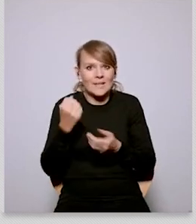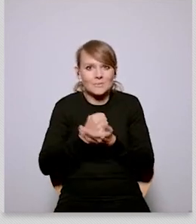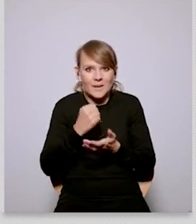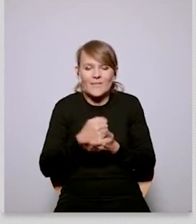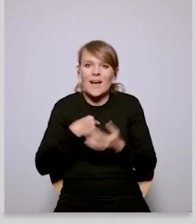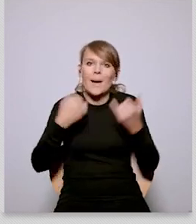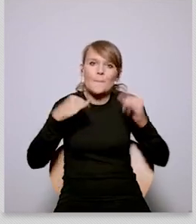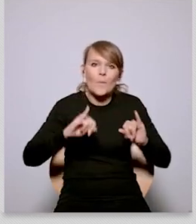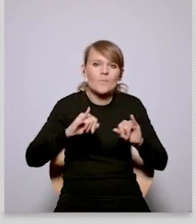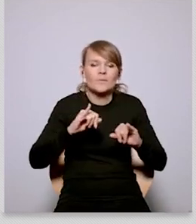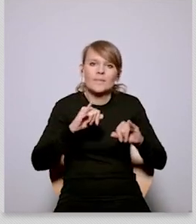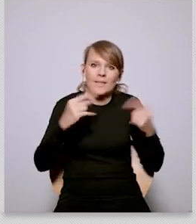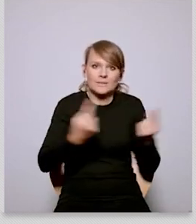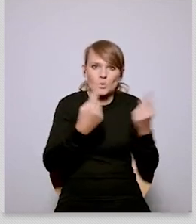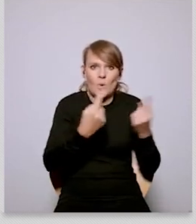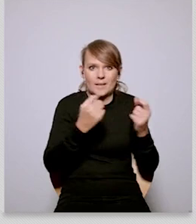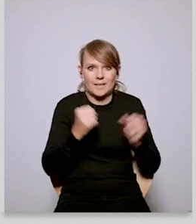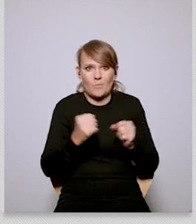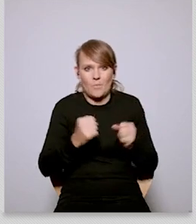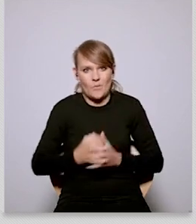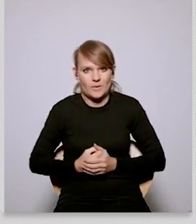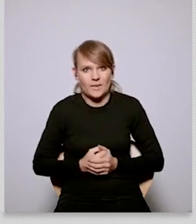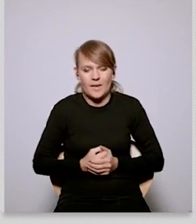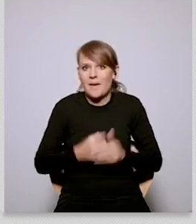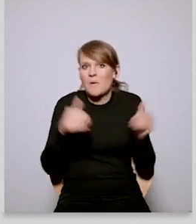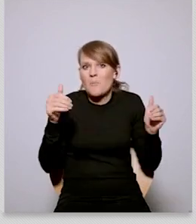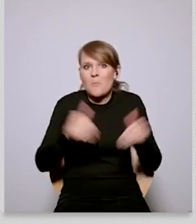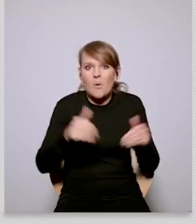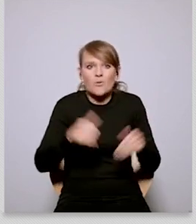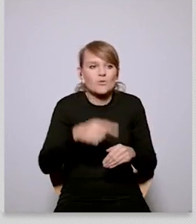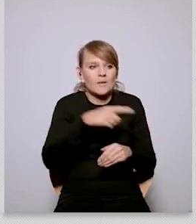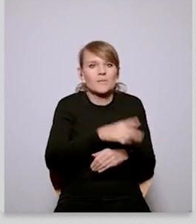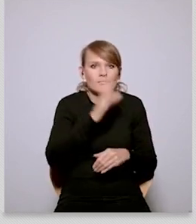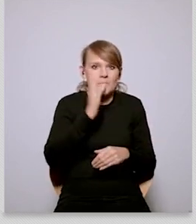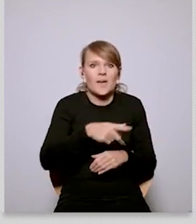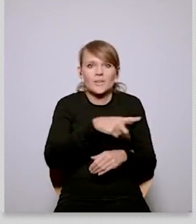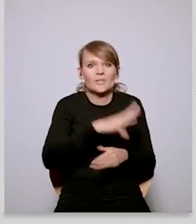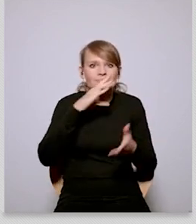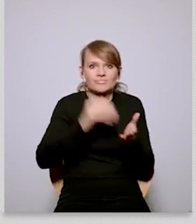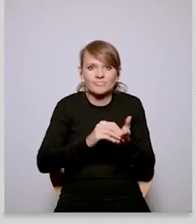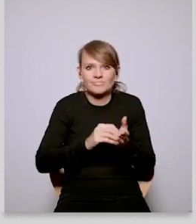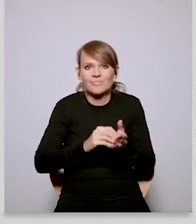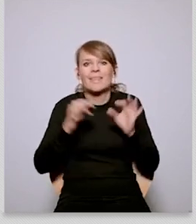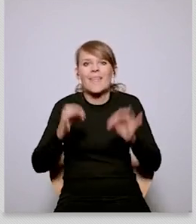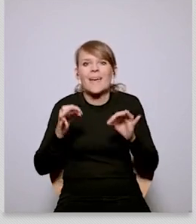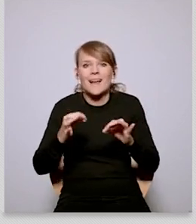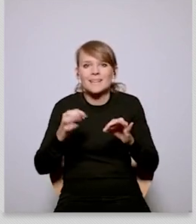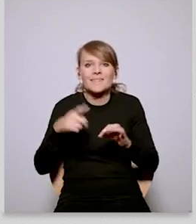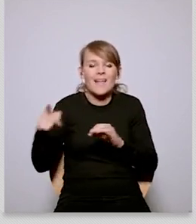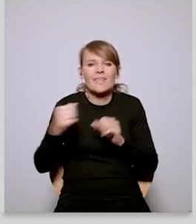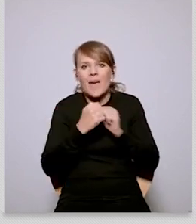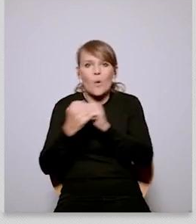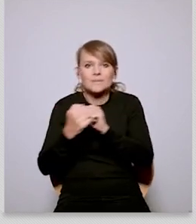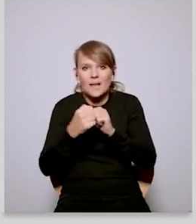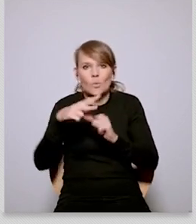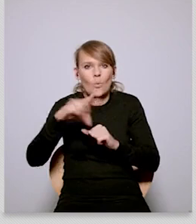afraid and that's the last issue i want to refer to i'm afraid that there might be another scenario and it is the